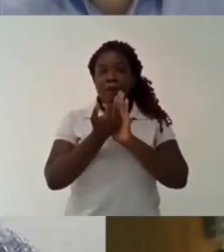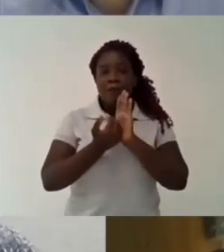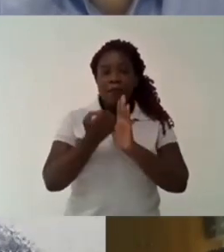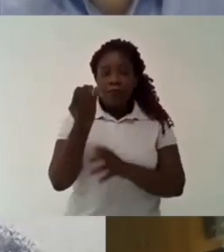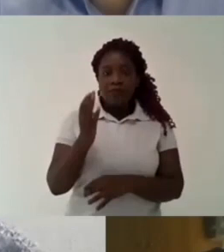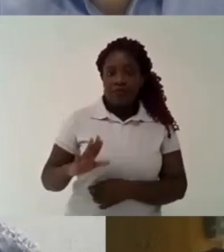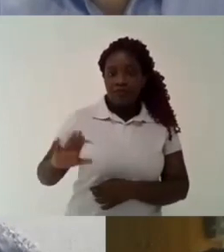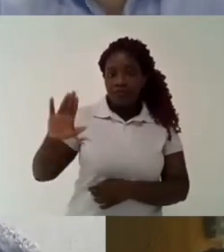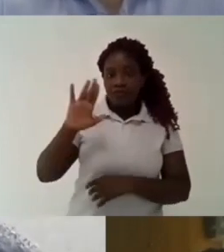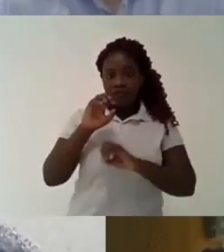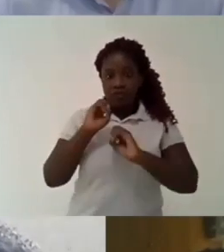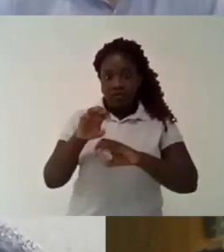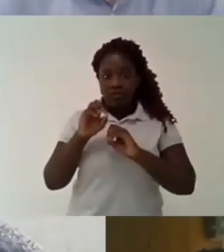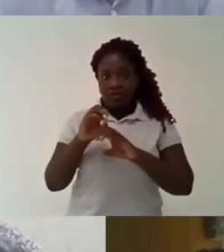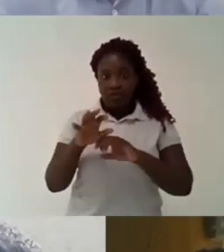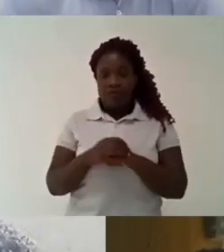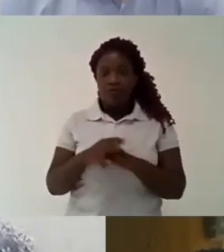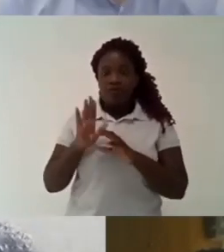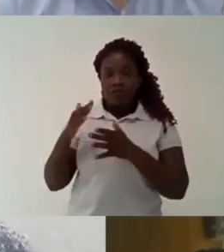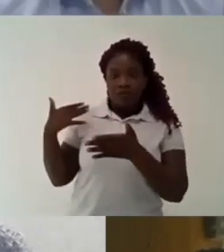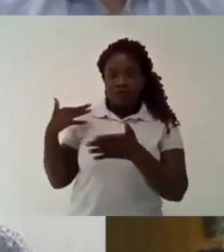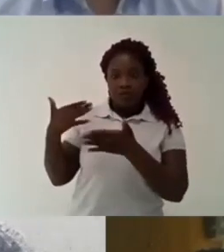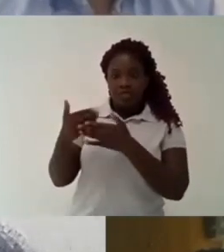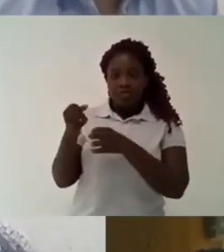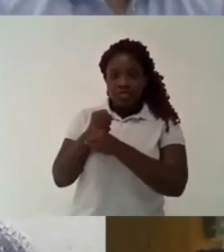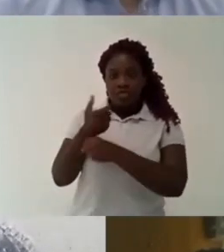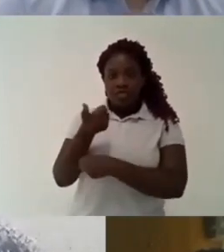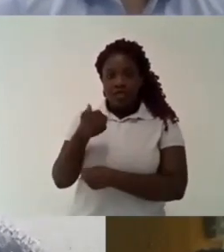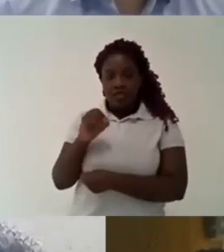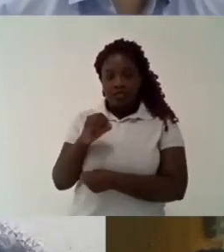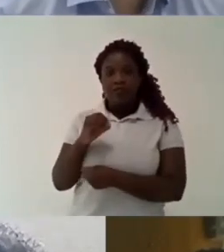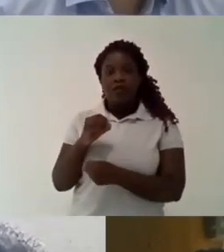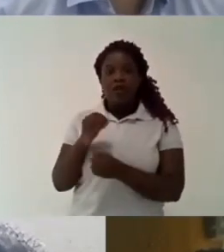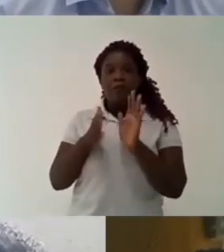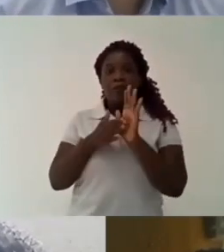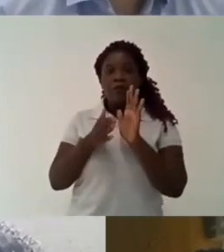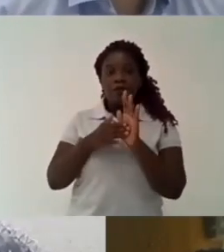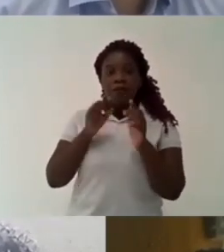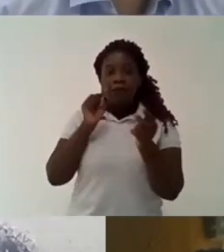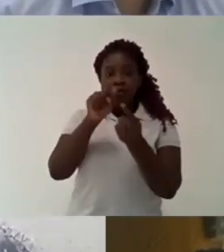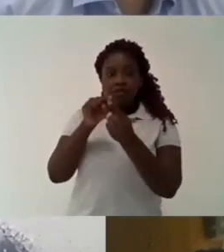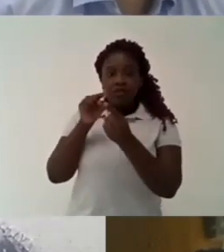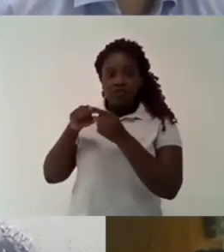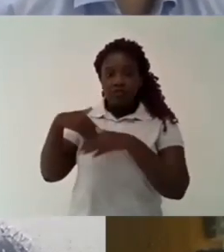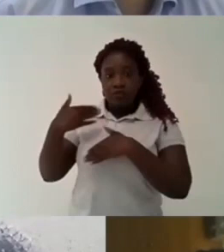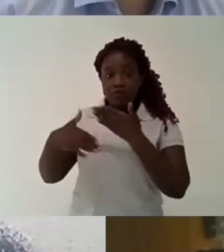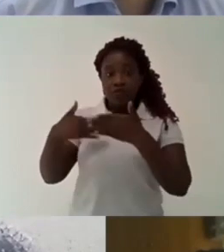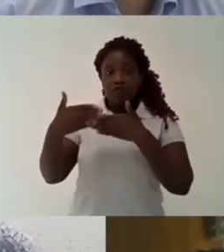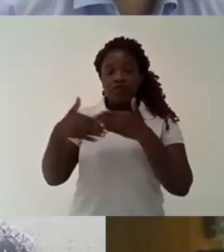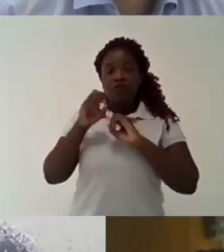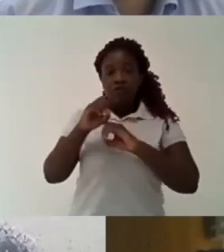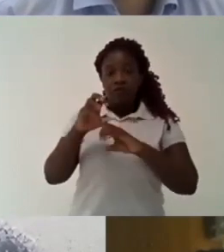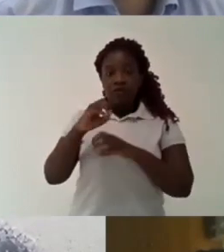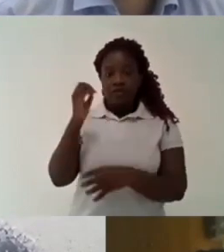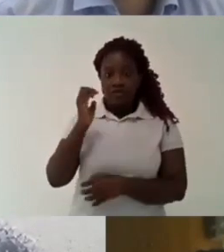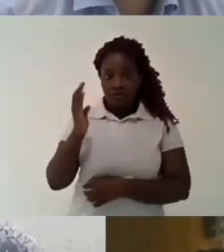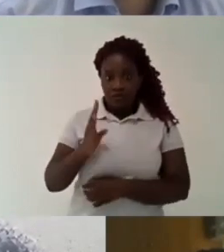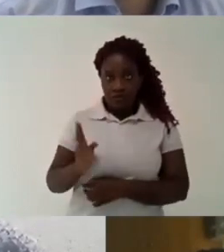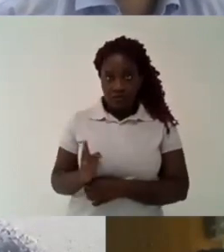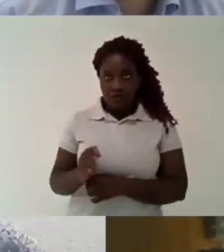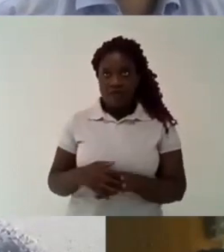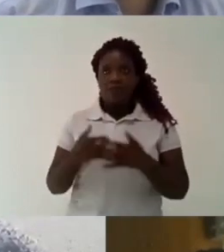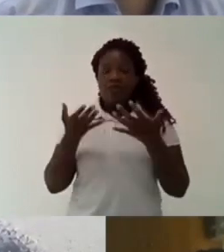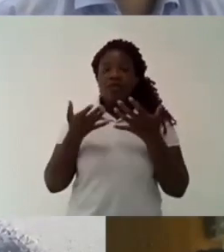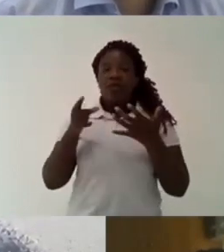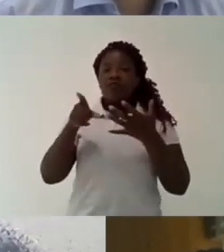plan that is a ten-year plan to propose strategies for education at national level i would